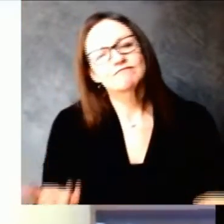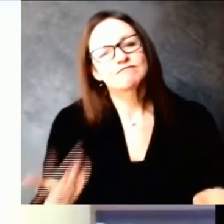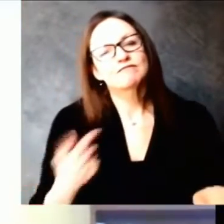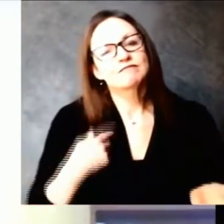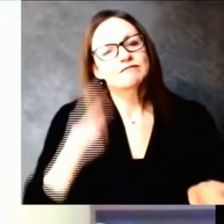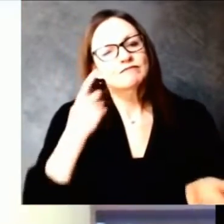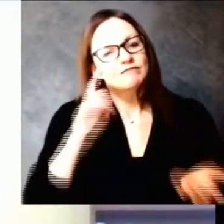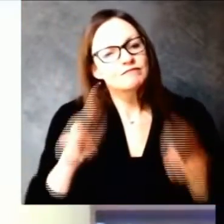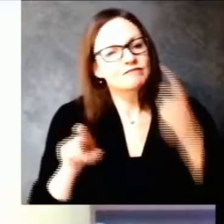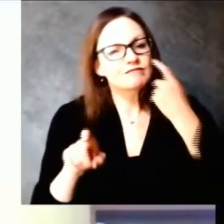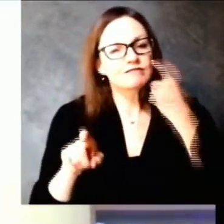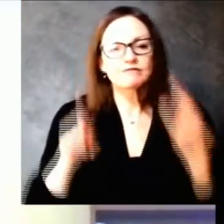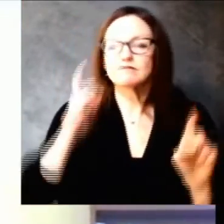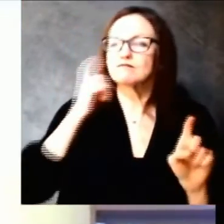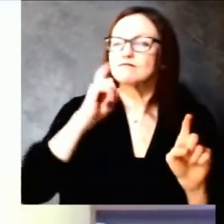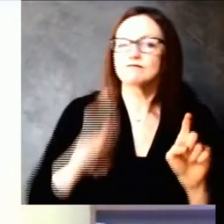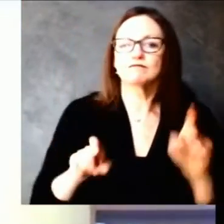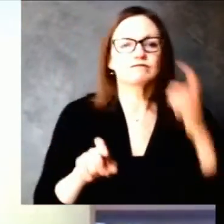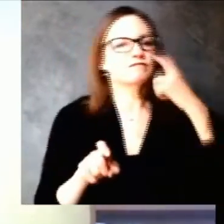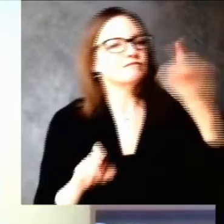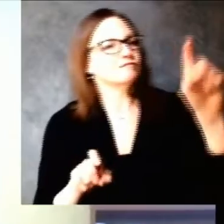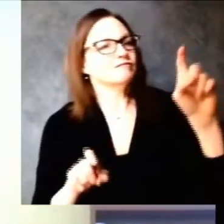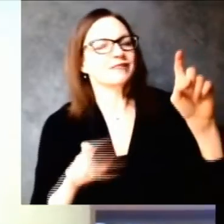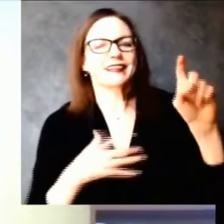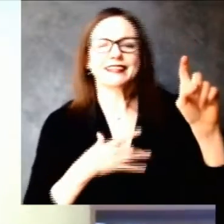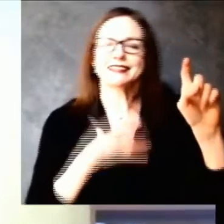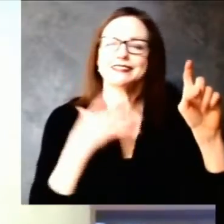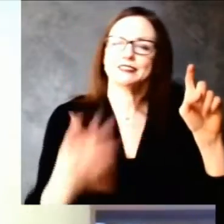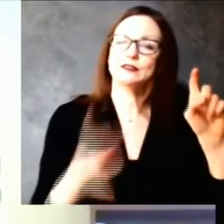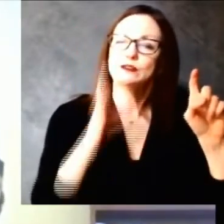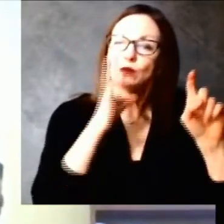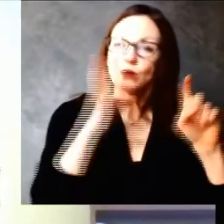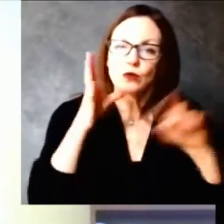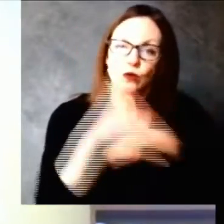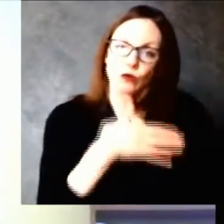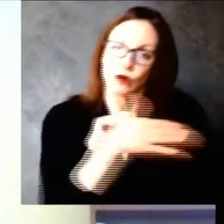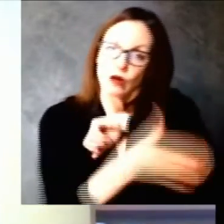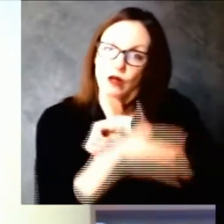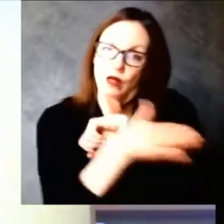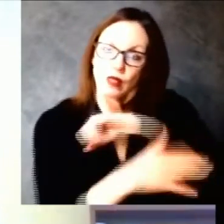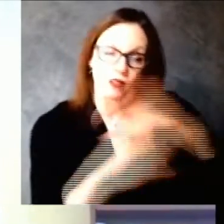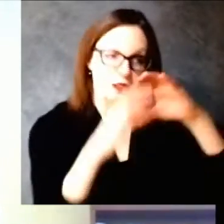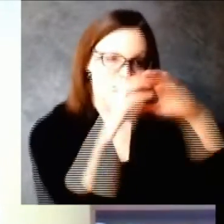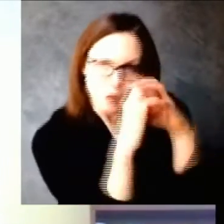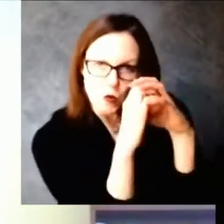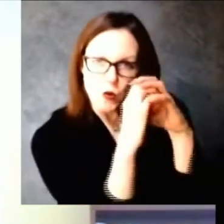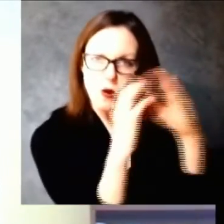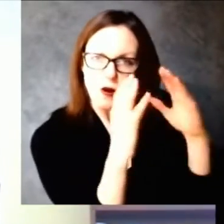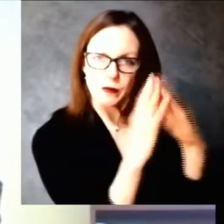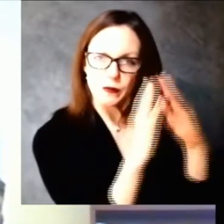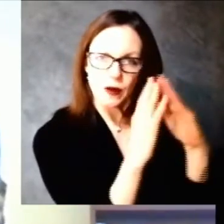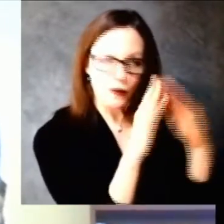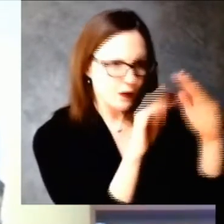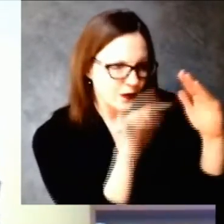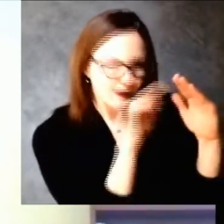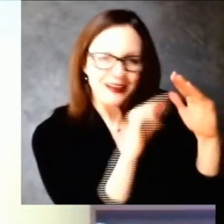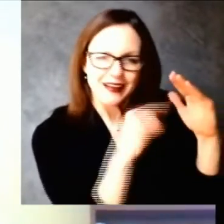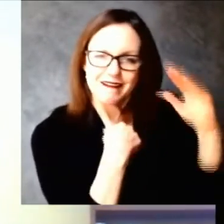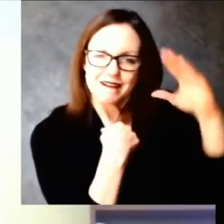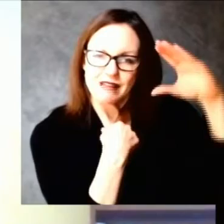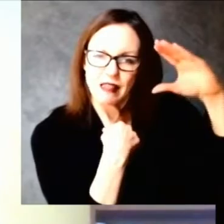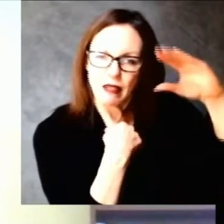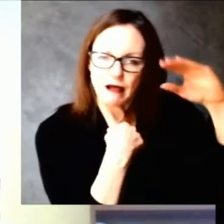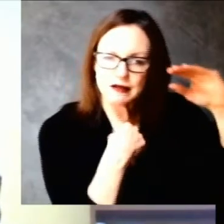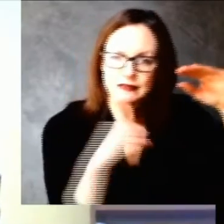we don't have full visibility on all of the many factors that affect that but uh we were sitting with a group of local